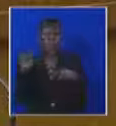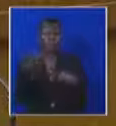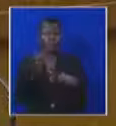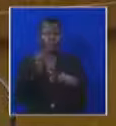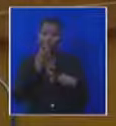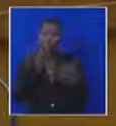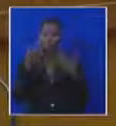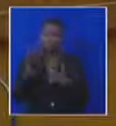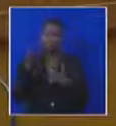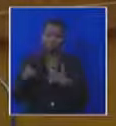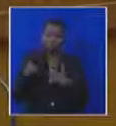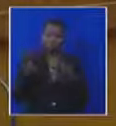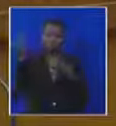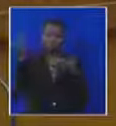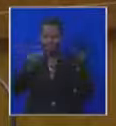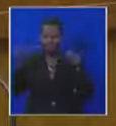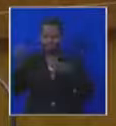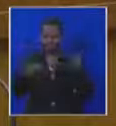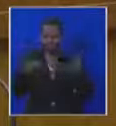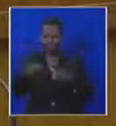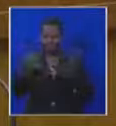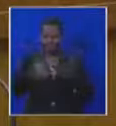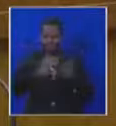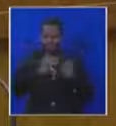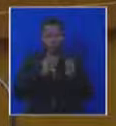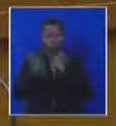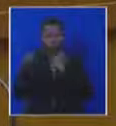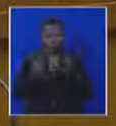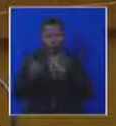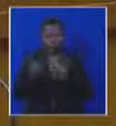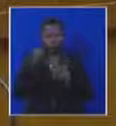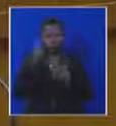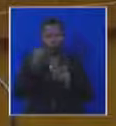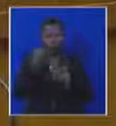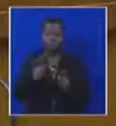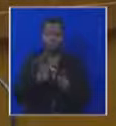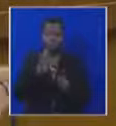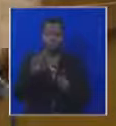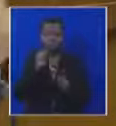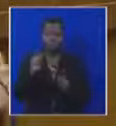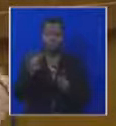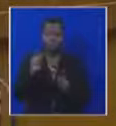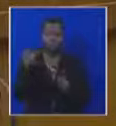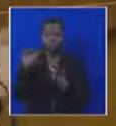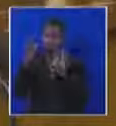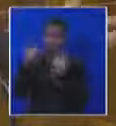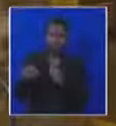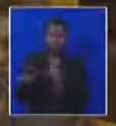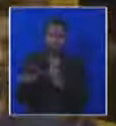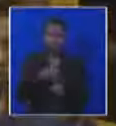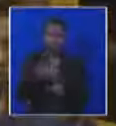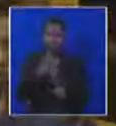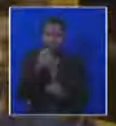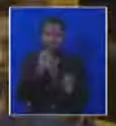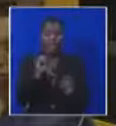hocus pocus economics and voodoo tricks to try and trick us that the BMW deal is something to celebrate. What he doesn't say is they've